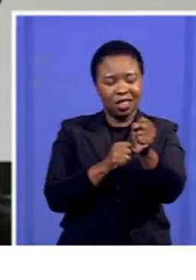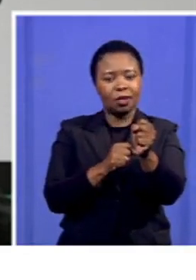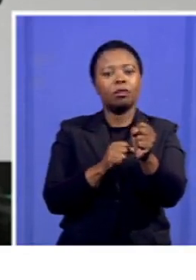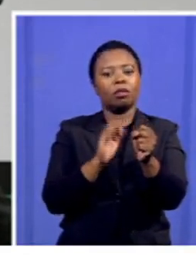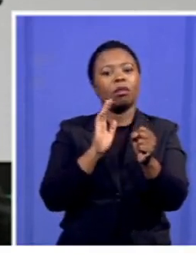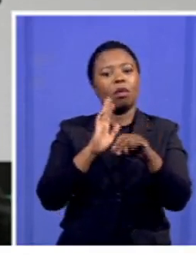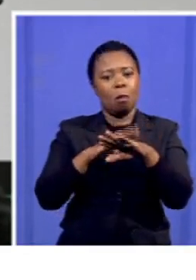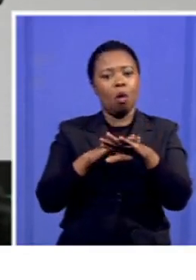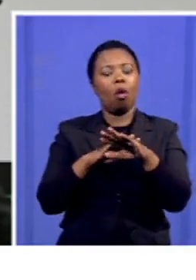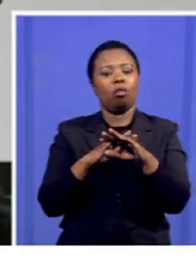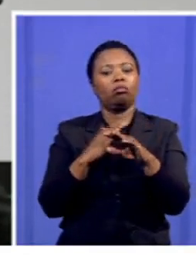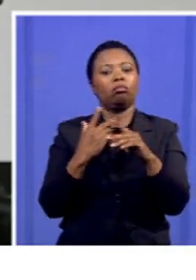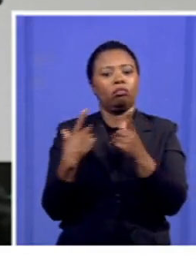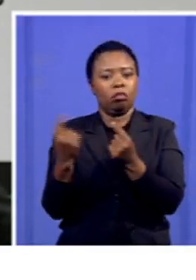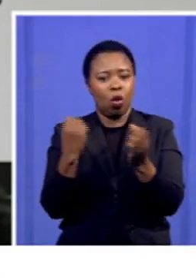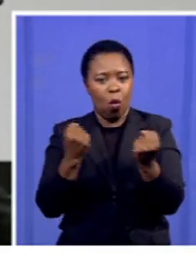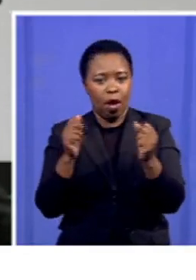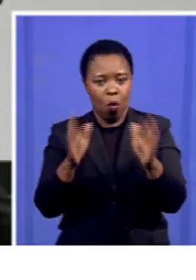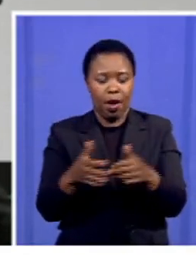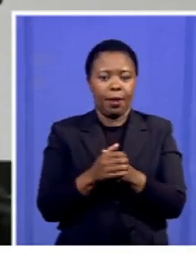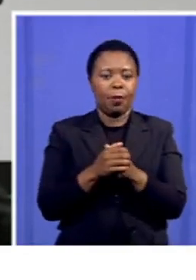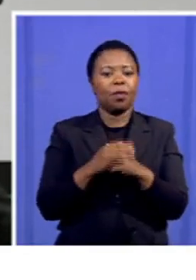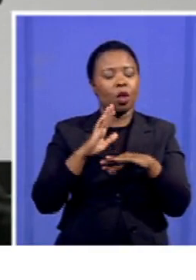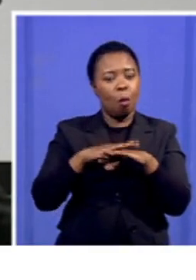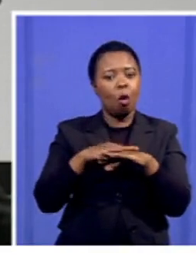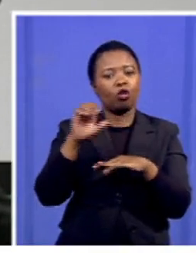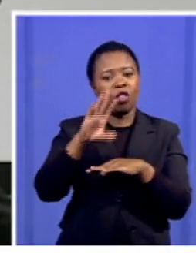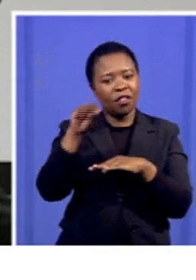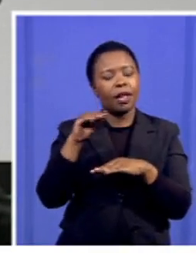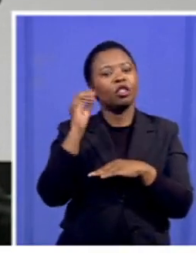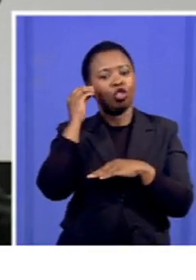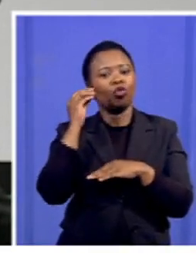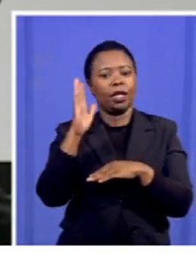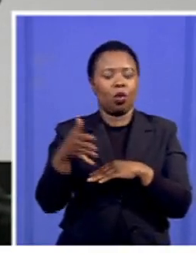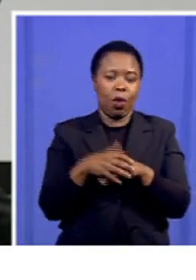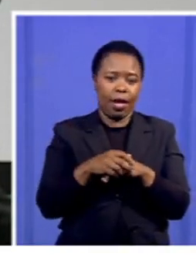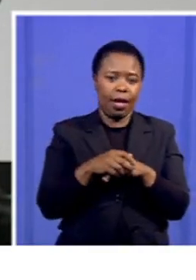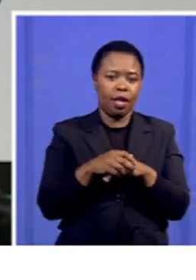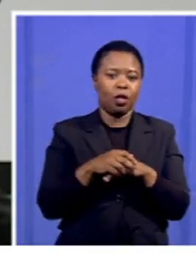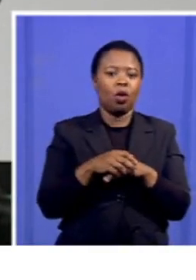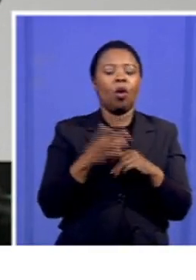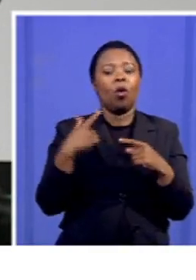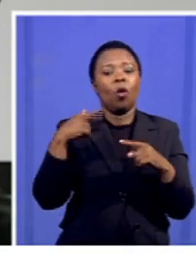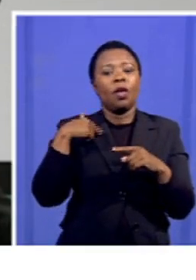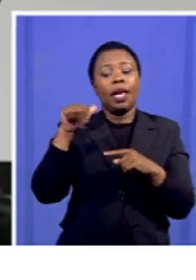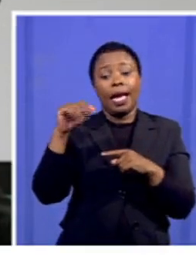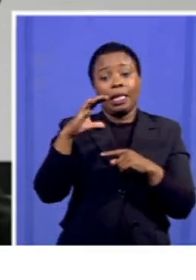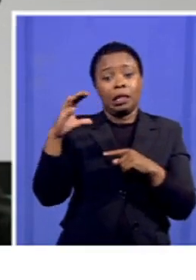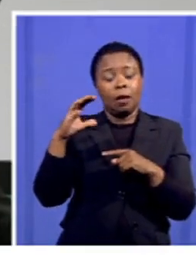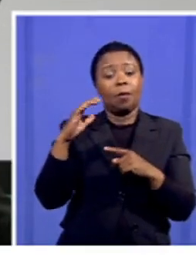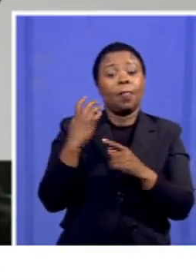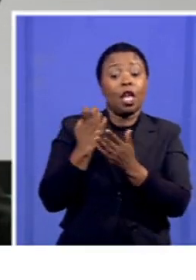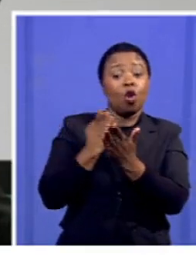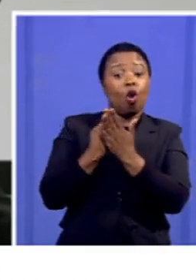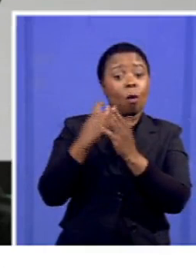challenges, and also in the national interest of South Africa. The ANC is still committed to pursuing its economic objectives